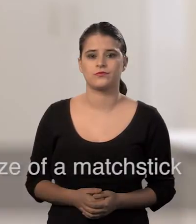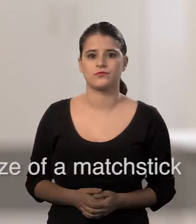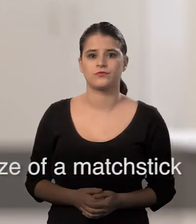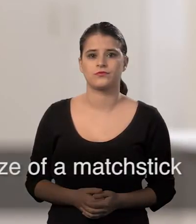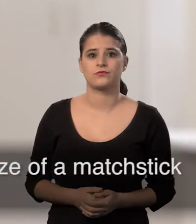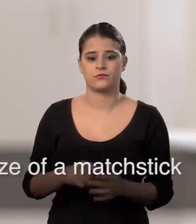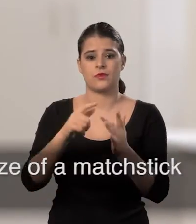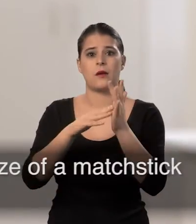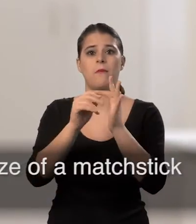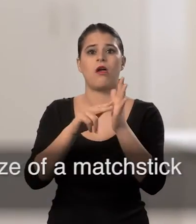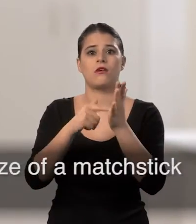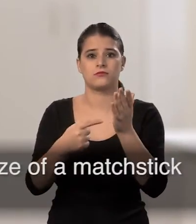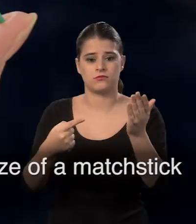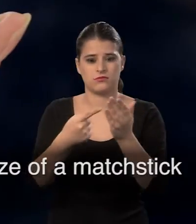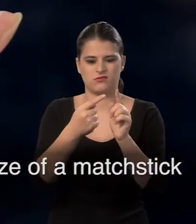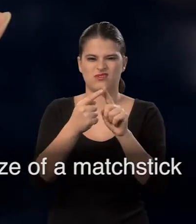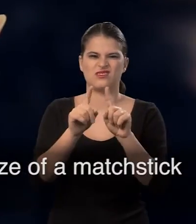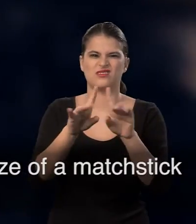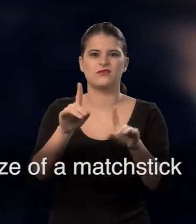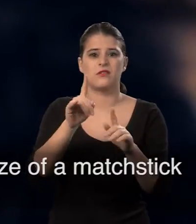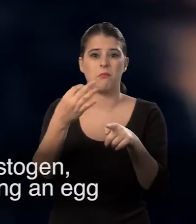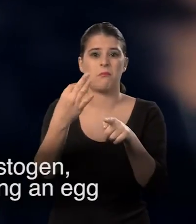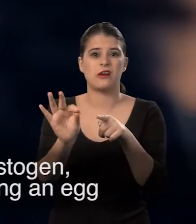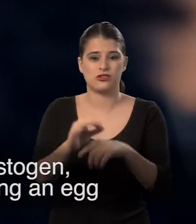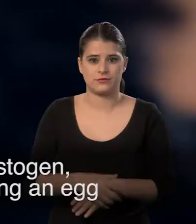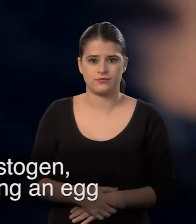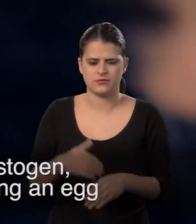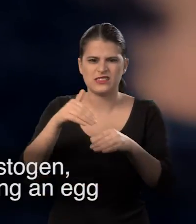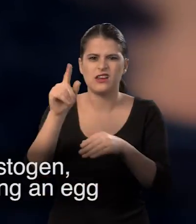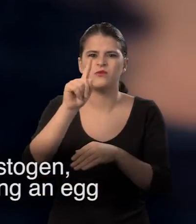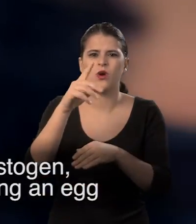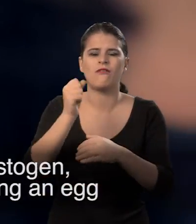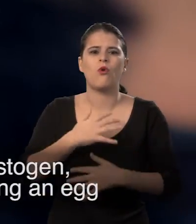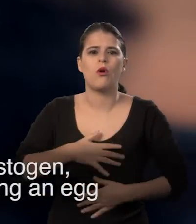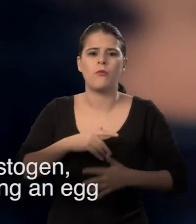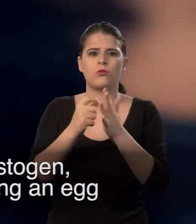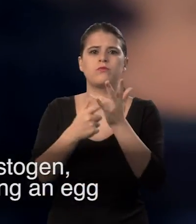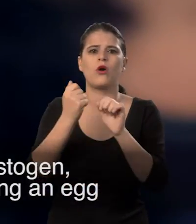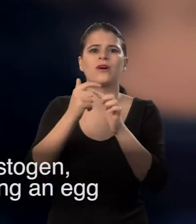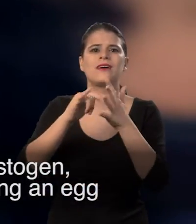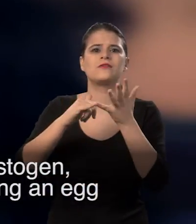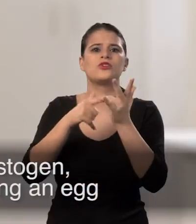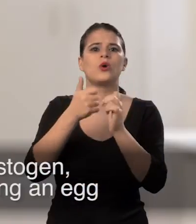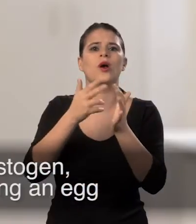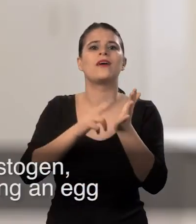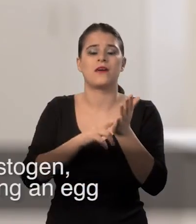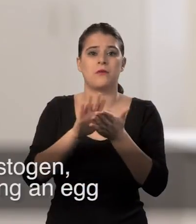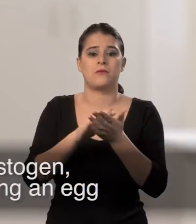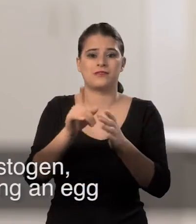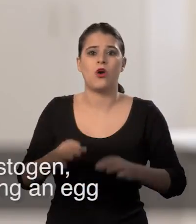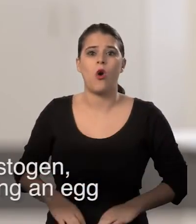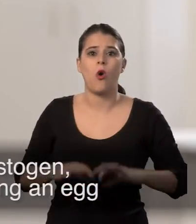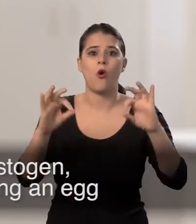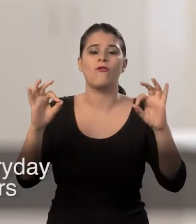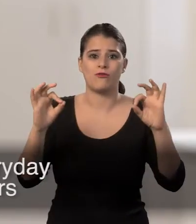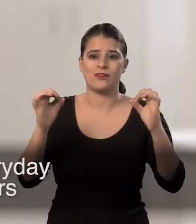The contraceptive implant is about the size of a matchstick. It contains the hormone progestogen, which prevents the ovary releasing an